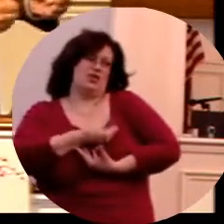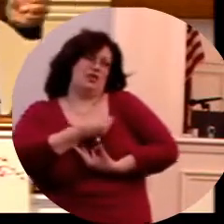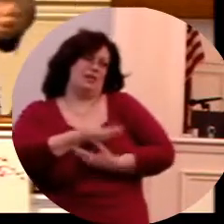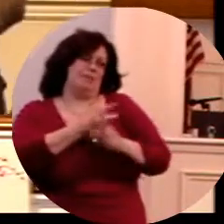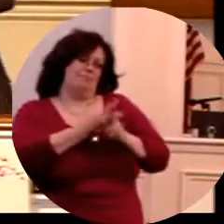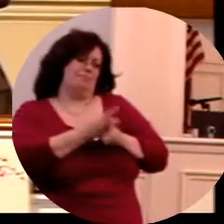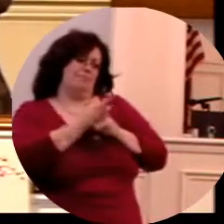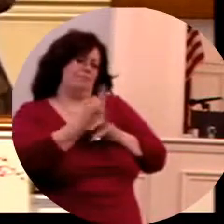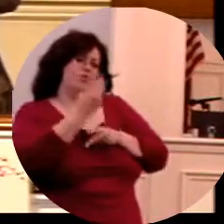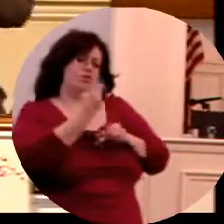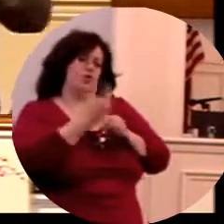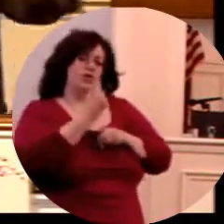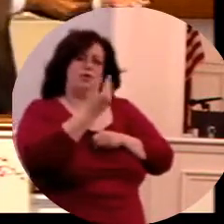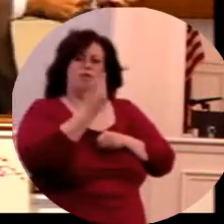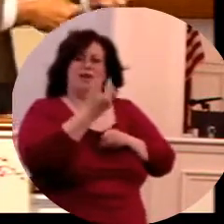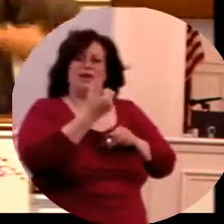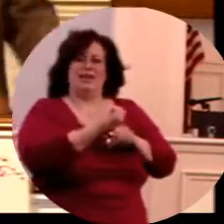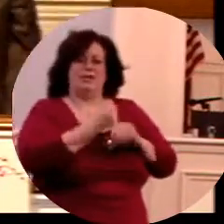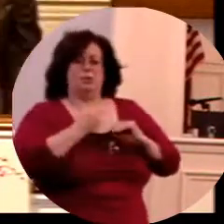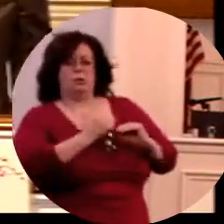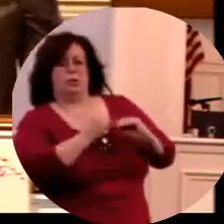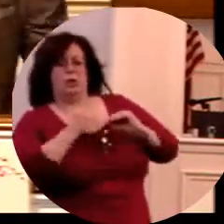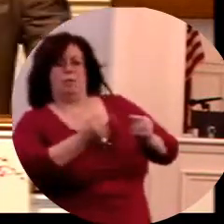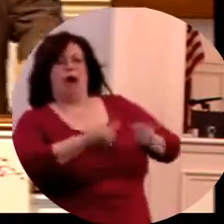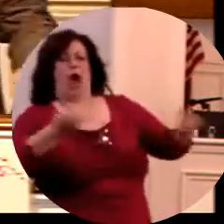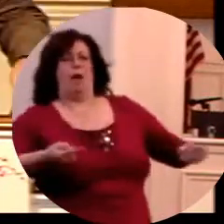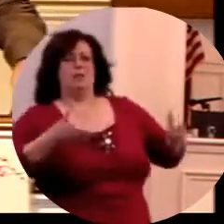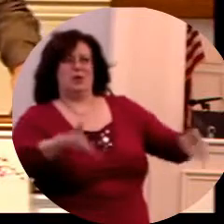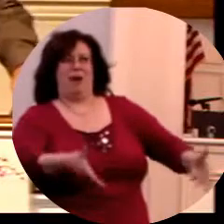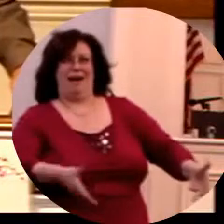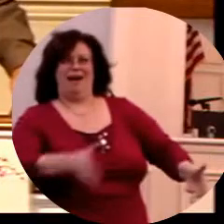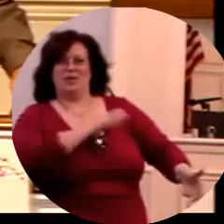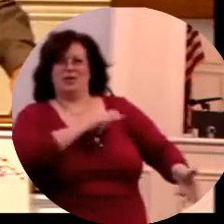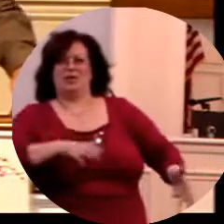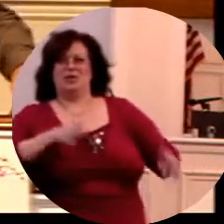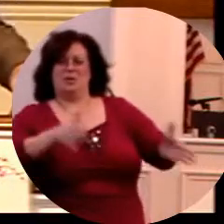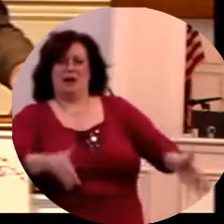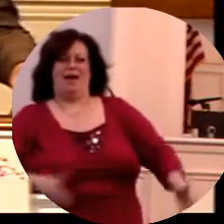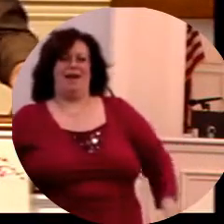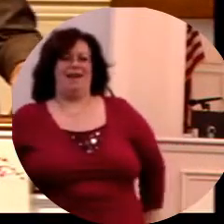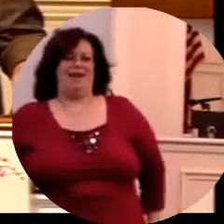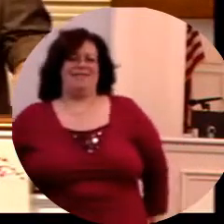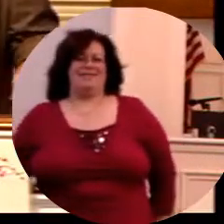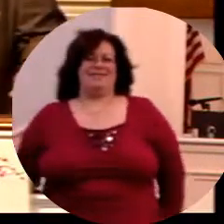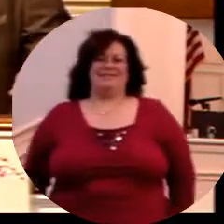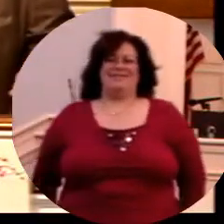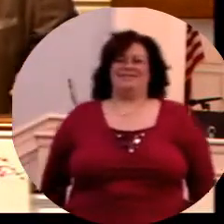prevailed over all of that indoctrination of the New Age of that time.